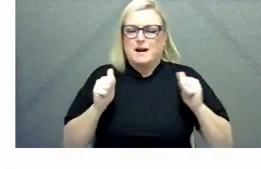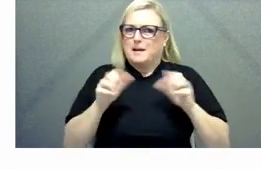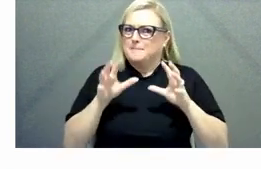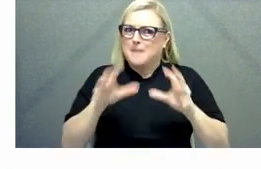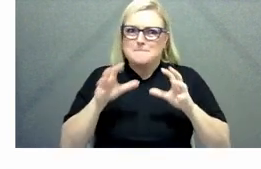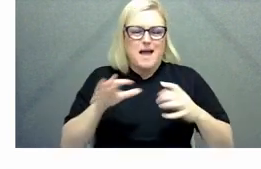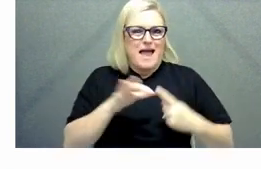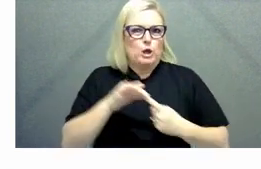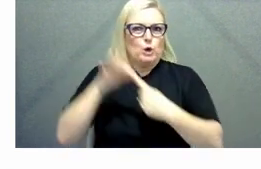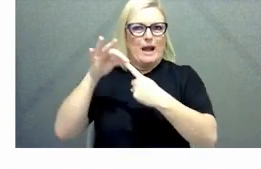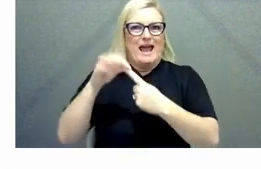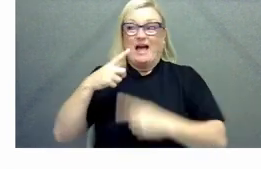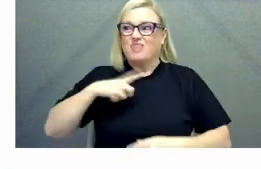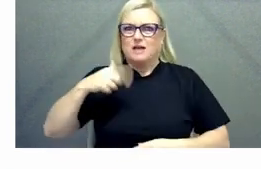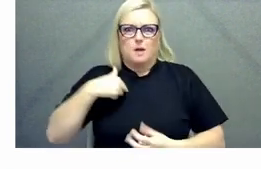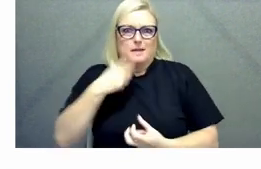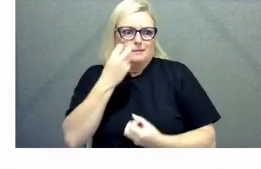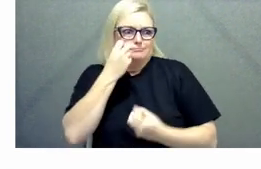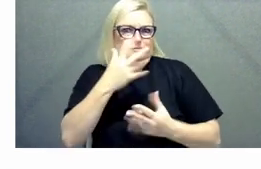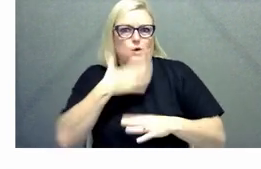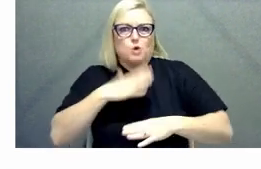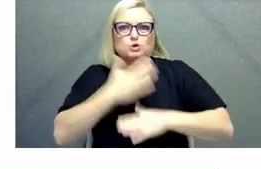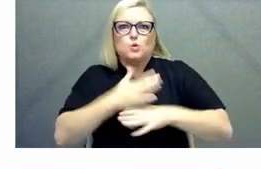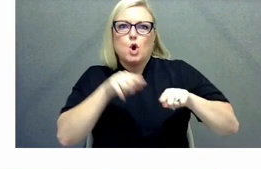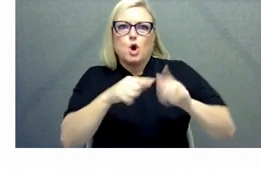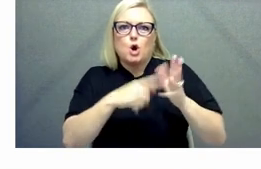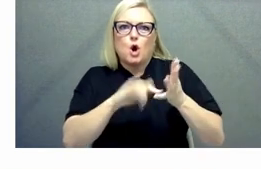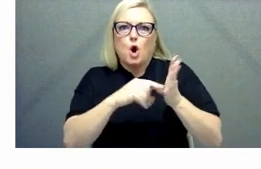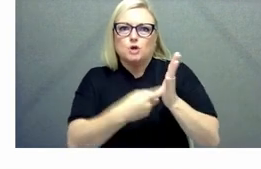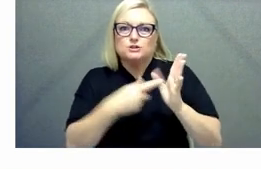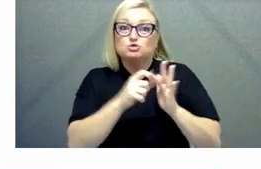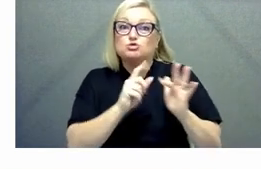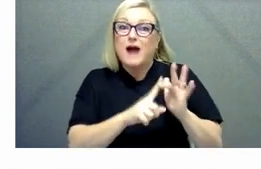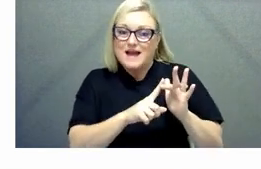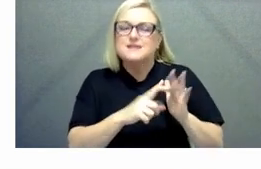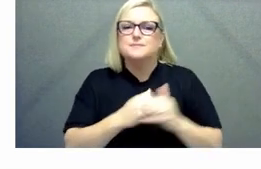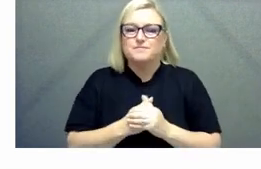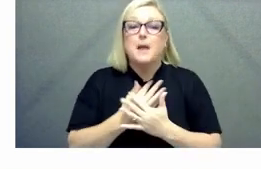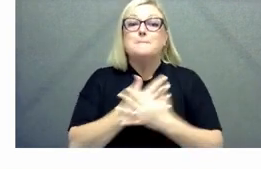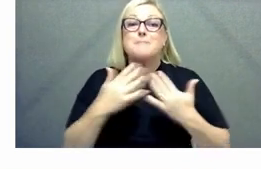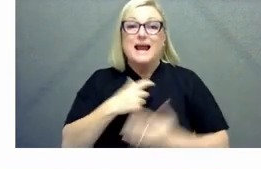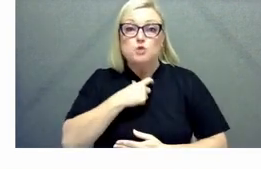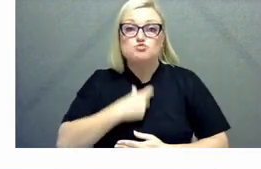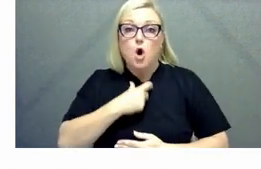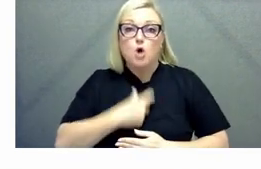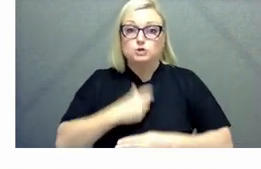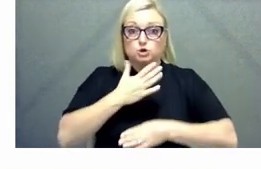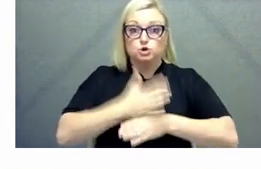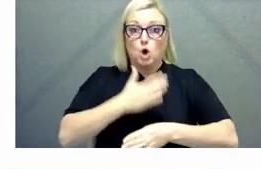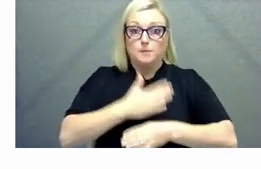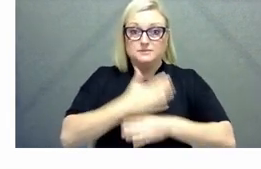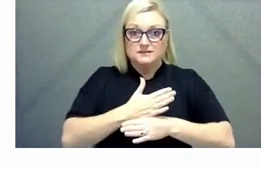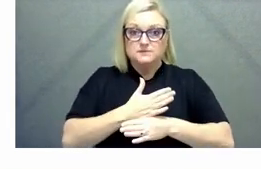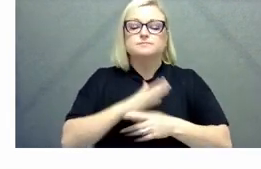wanted to come and work for austrade we have a number of roles that need to be done in a physically in an office